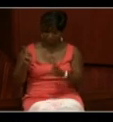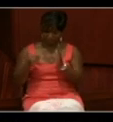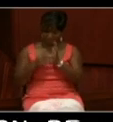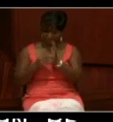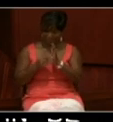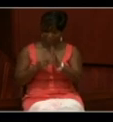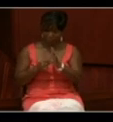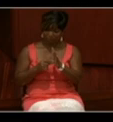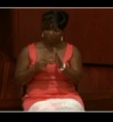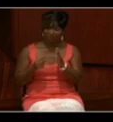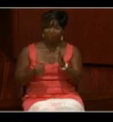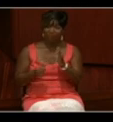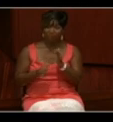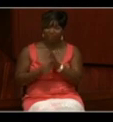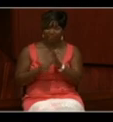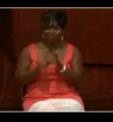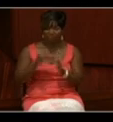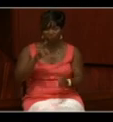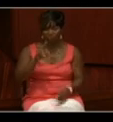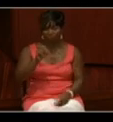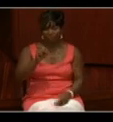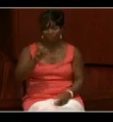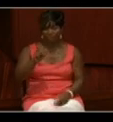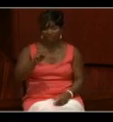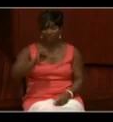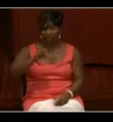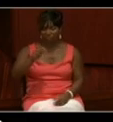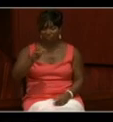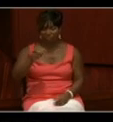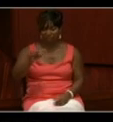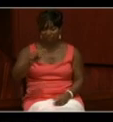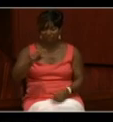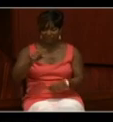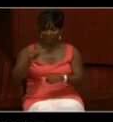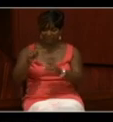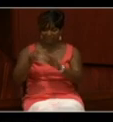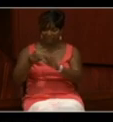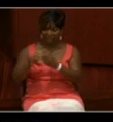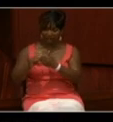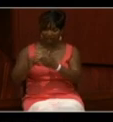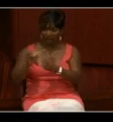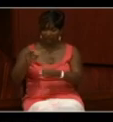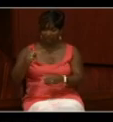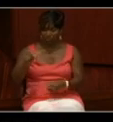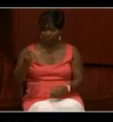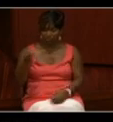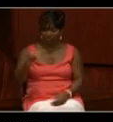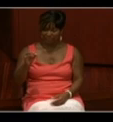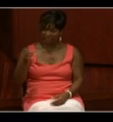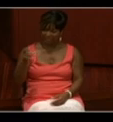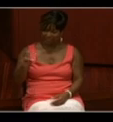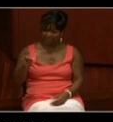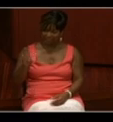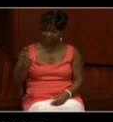Jamestown from October of 1867, stationed in Sitka, Alaska.